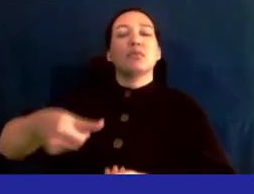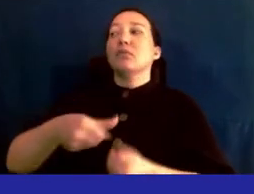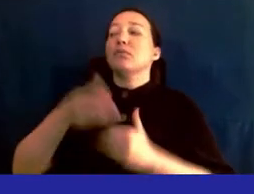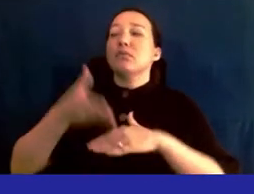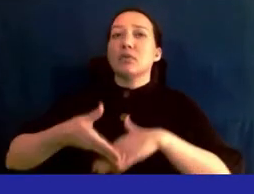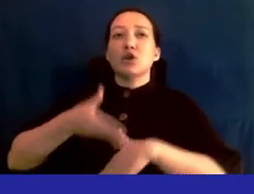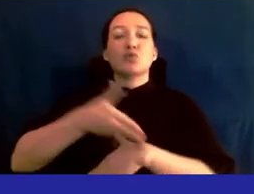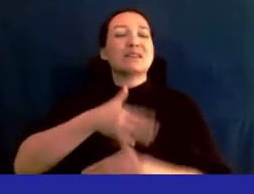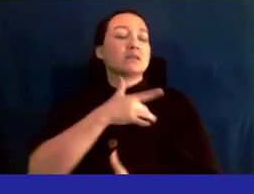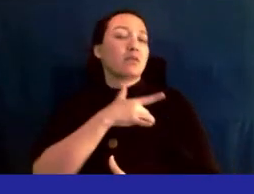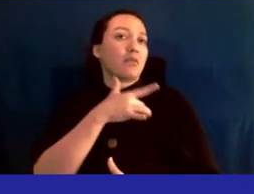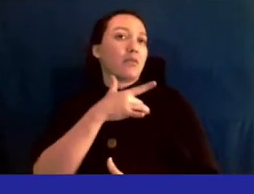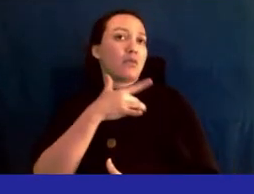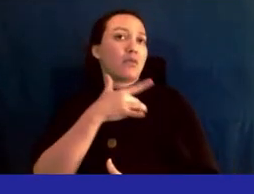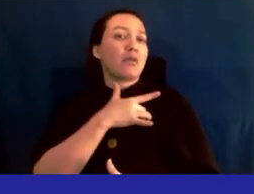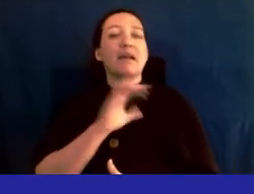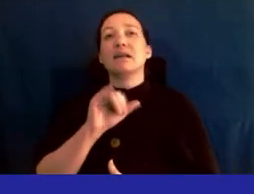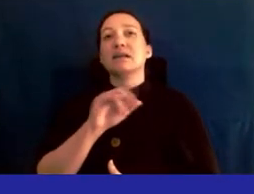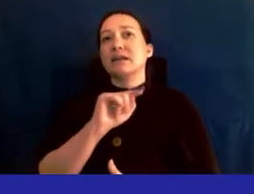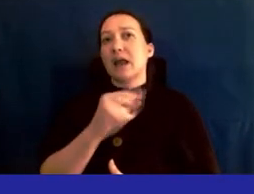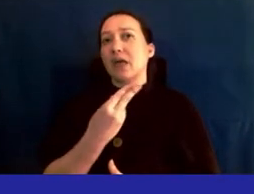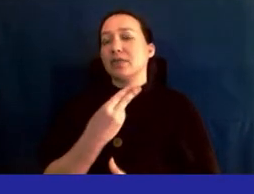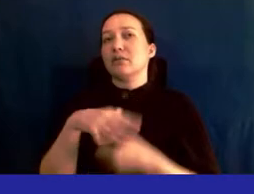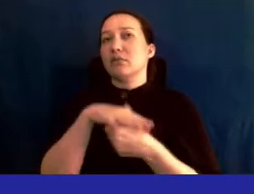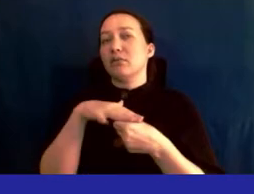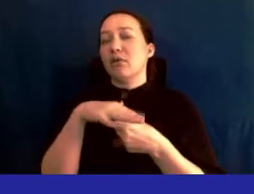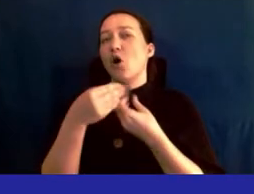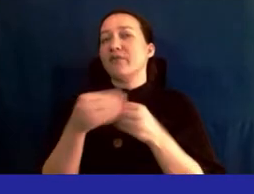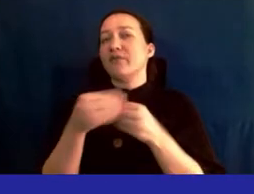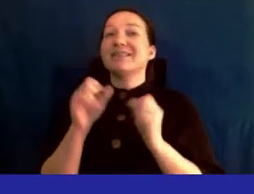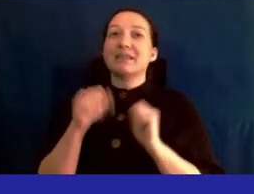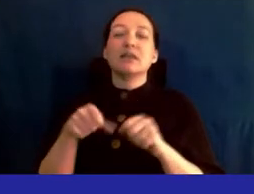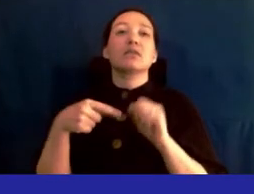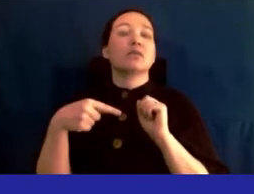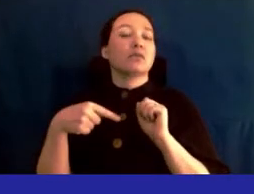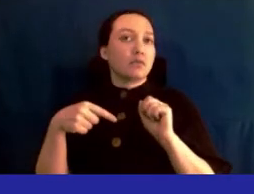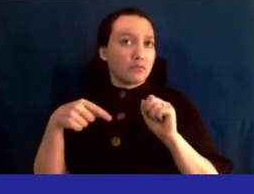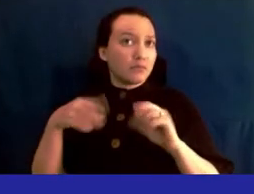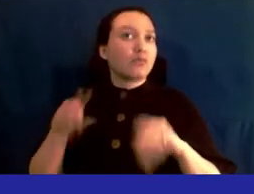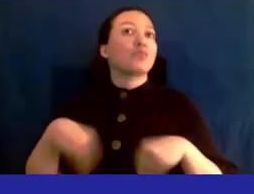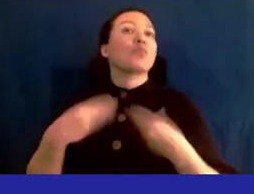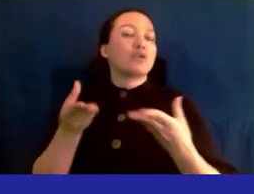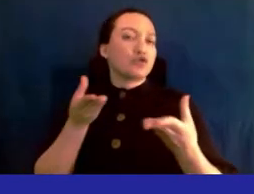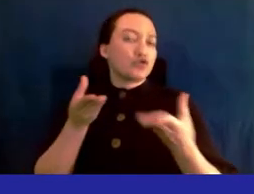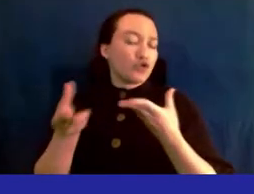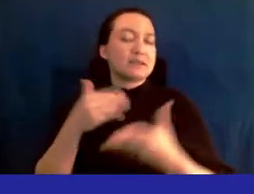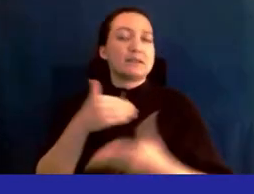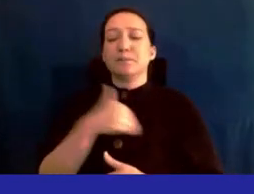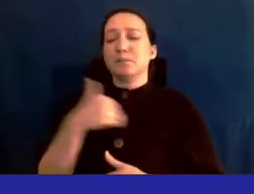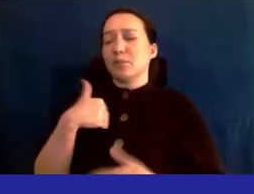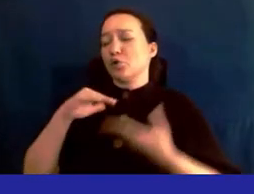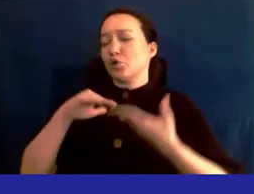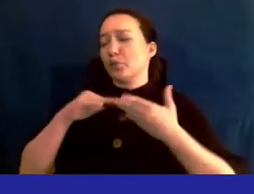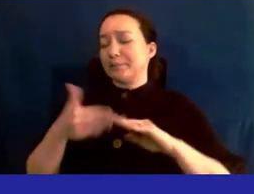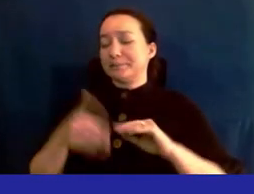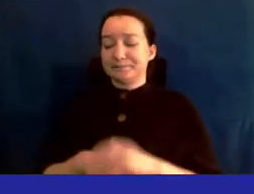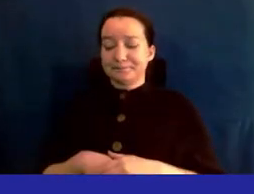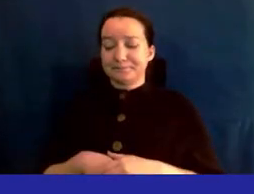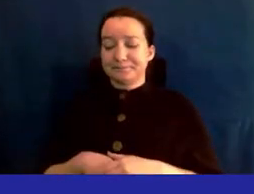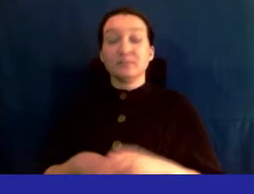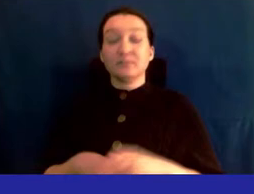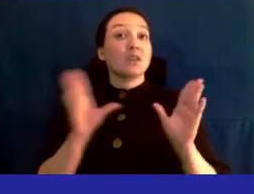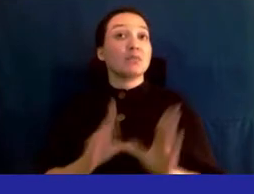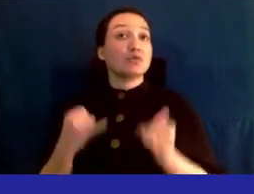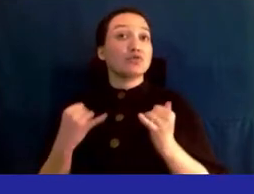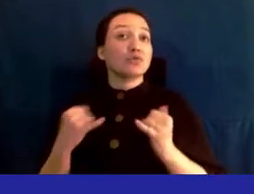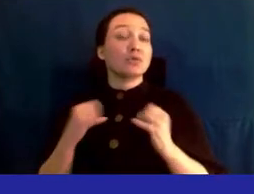a cardiac catheterization suite so that we can afford service to the members of the community plans are underway